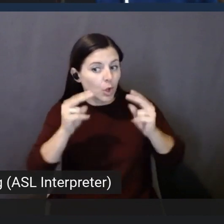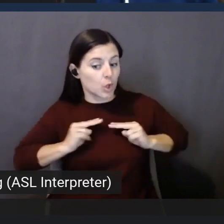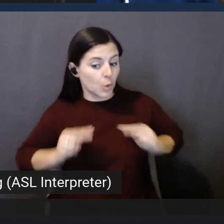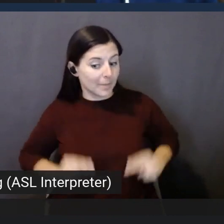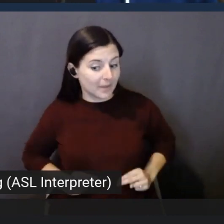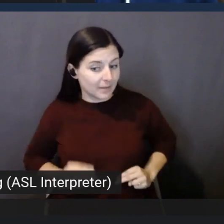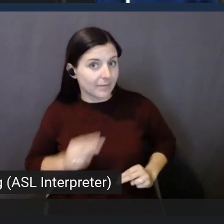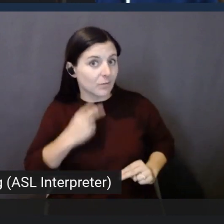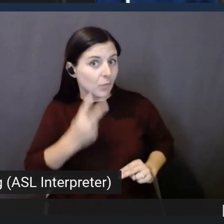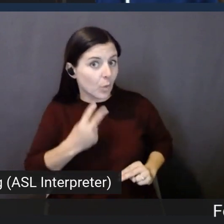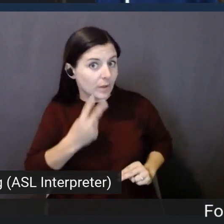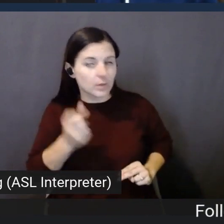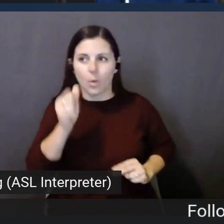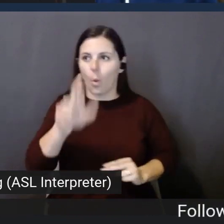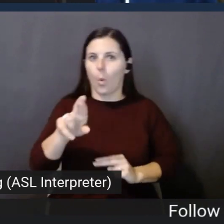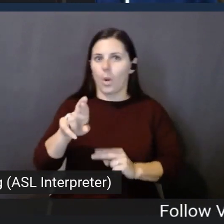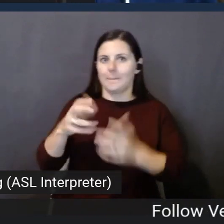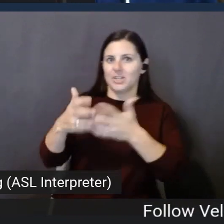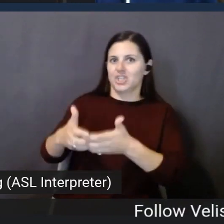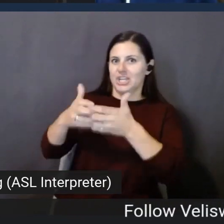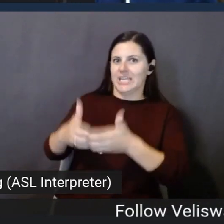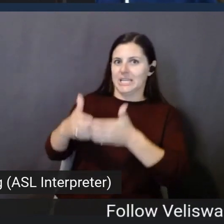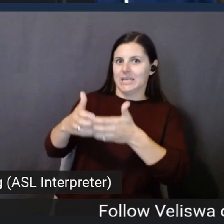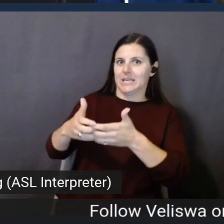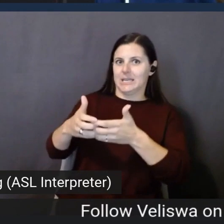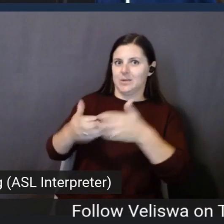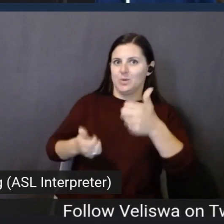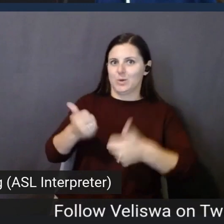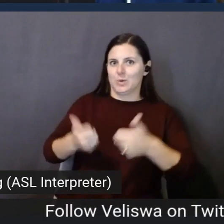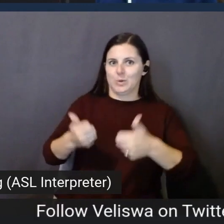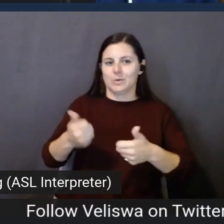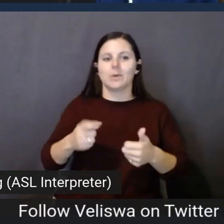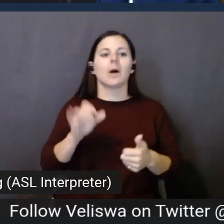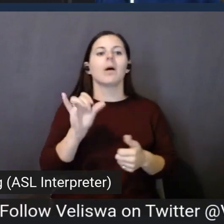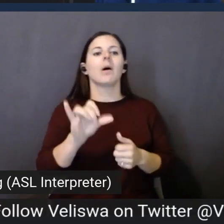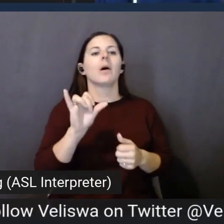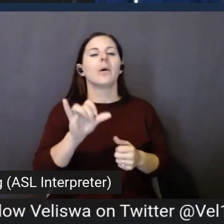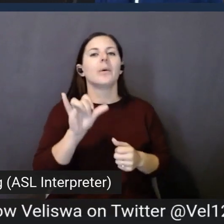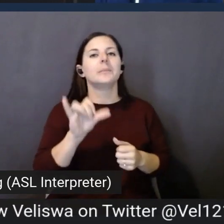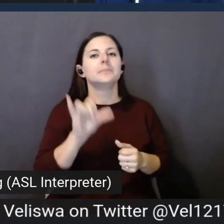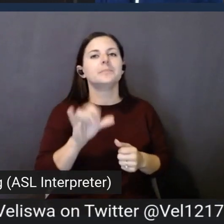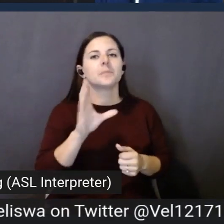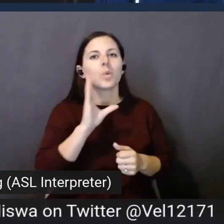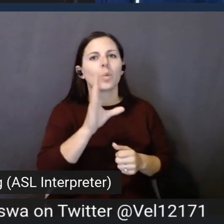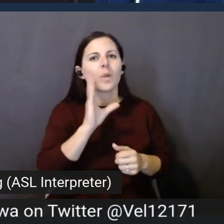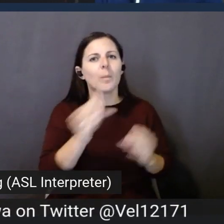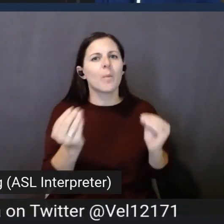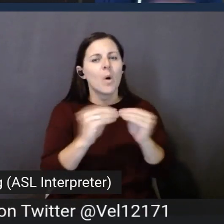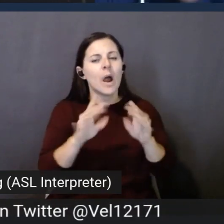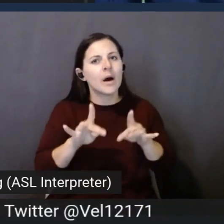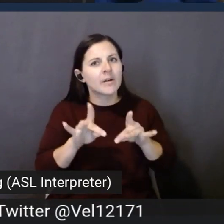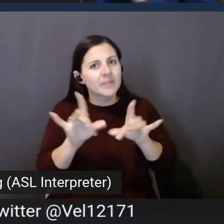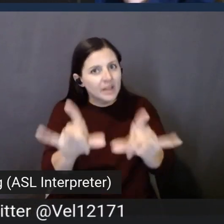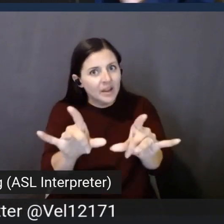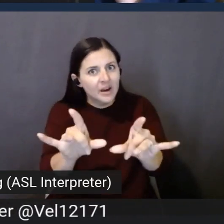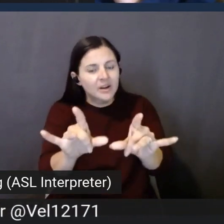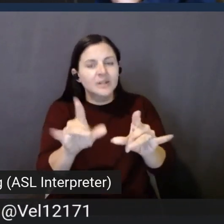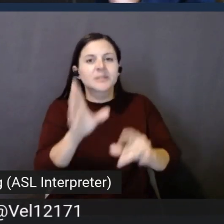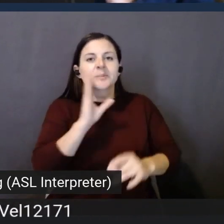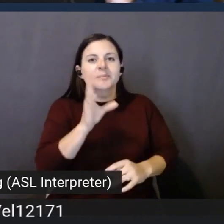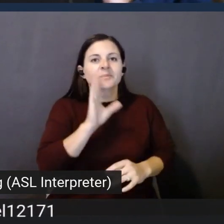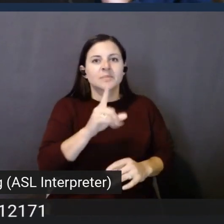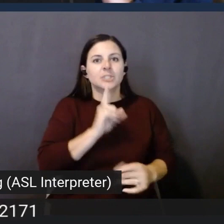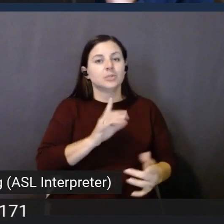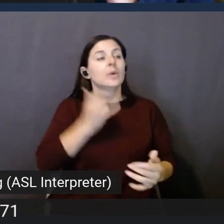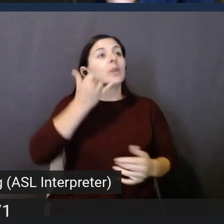and an answering machine. So you can totally imagine that this is going to increase your agent efficiency because you're going to ensure that you reach